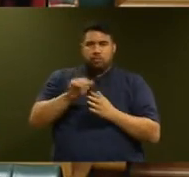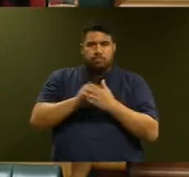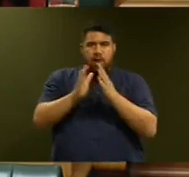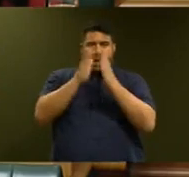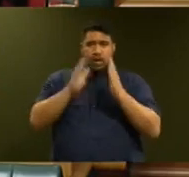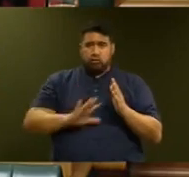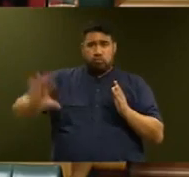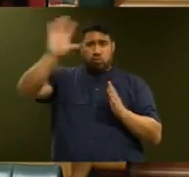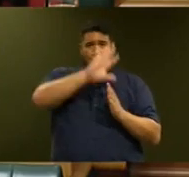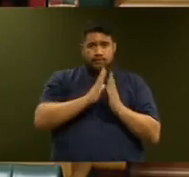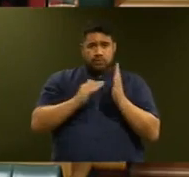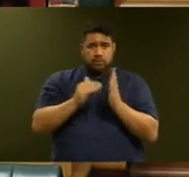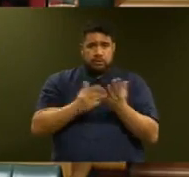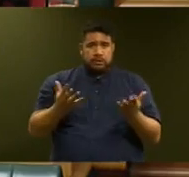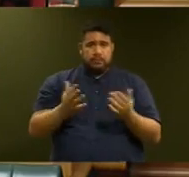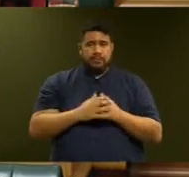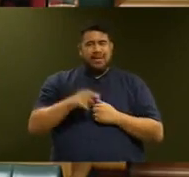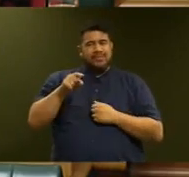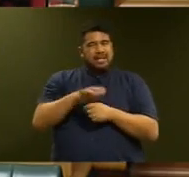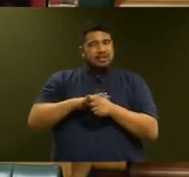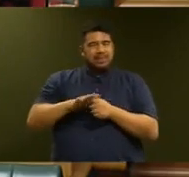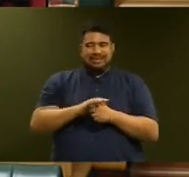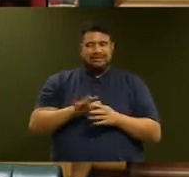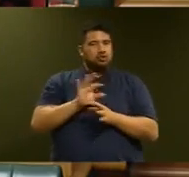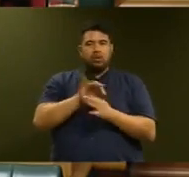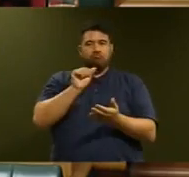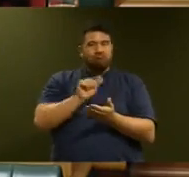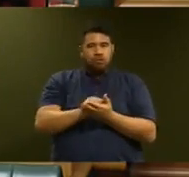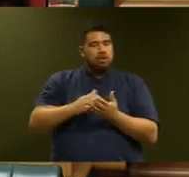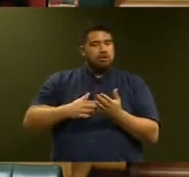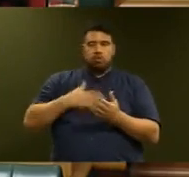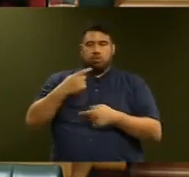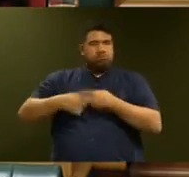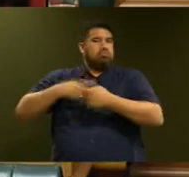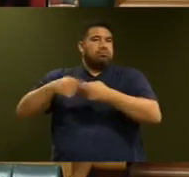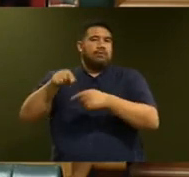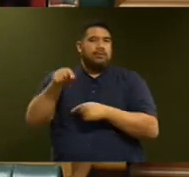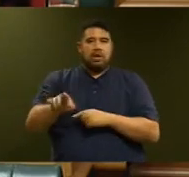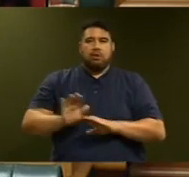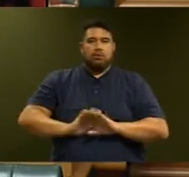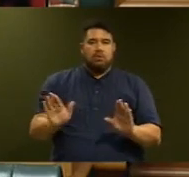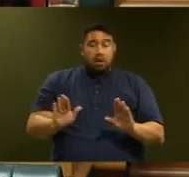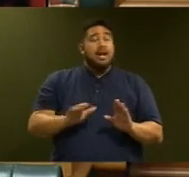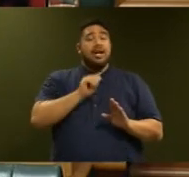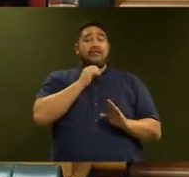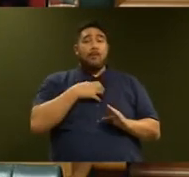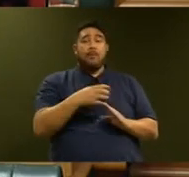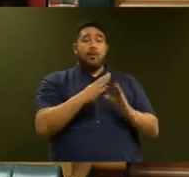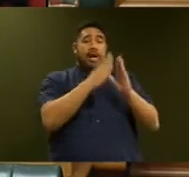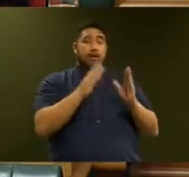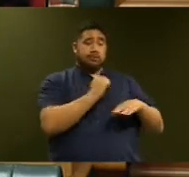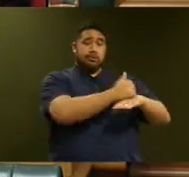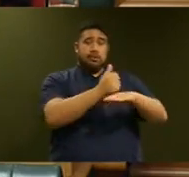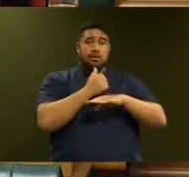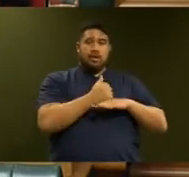We don't accept that that is a situation that should be allowed to continue. By increasing the number of affordable starter homes, we